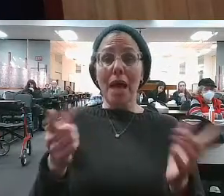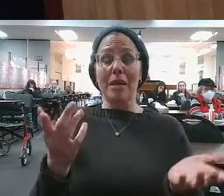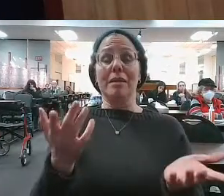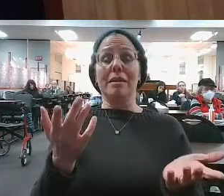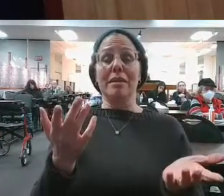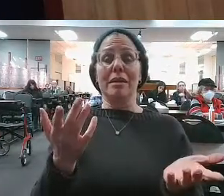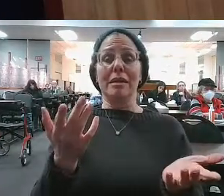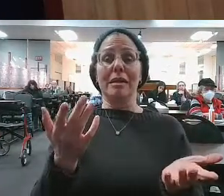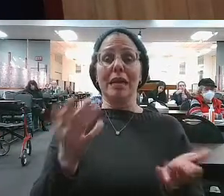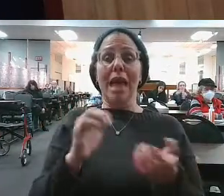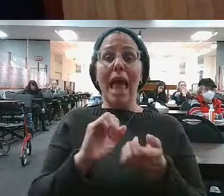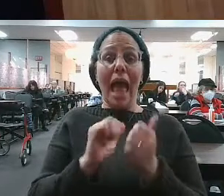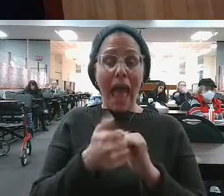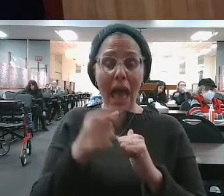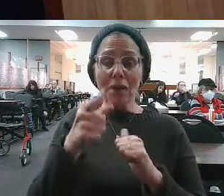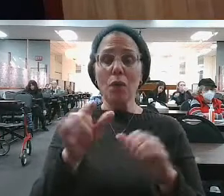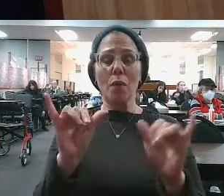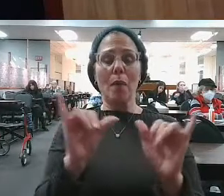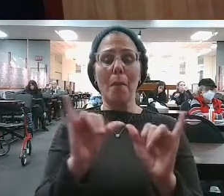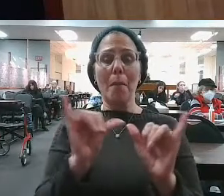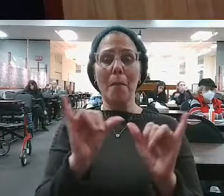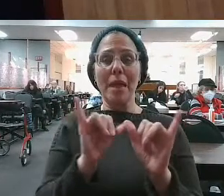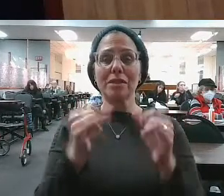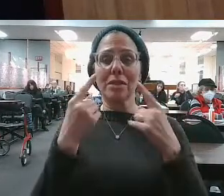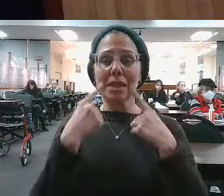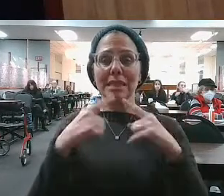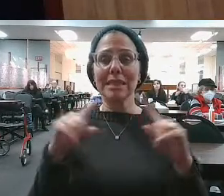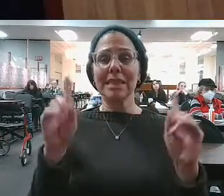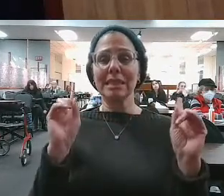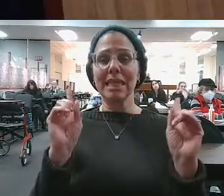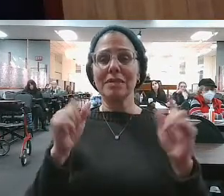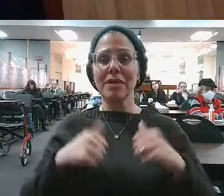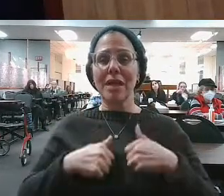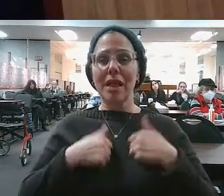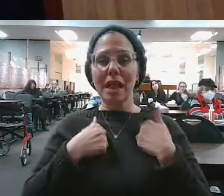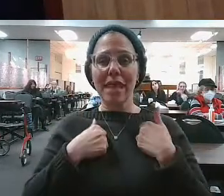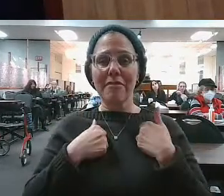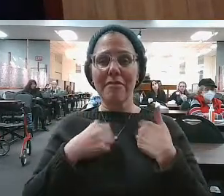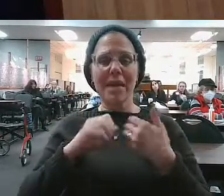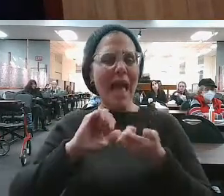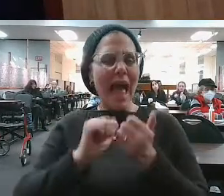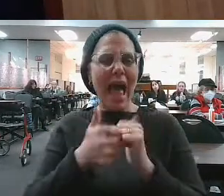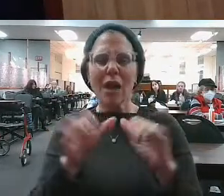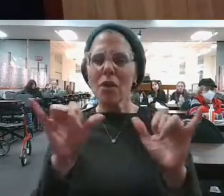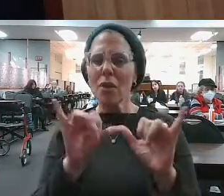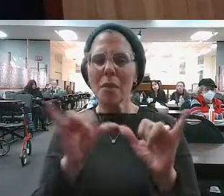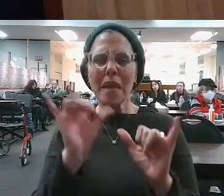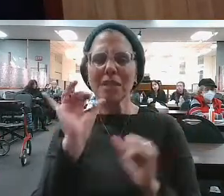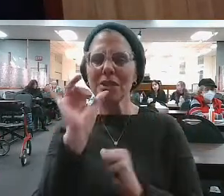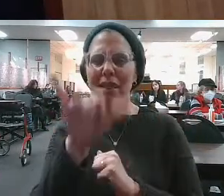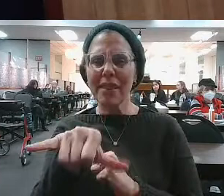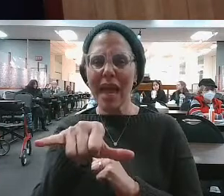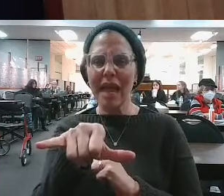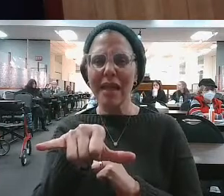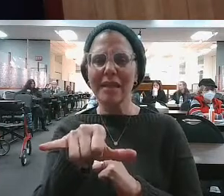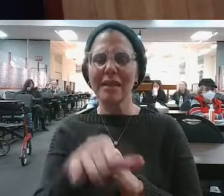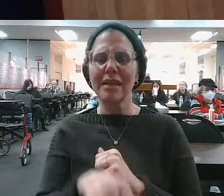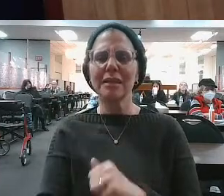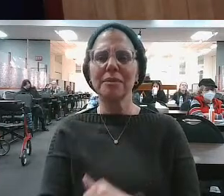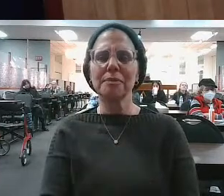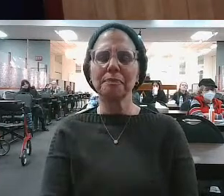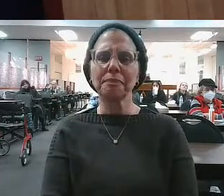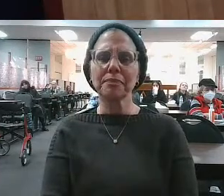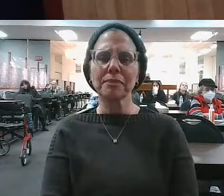right? Isn't it the million-dollar question? How do you measure a successful life? What is the metric of a successful